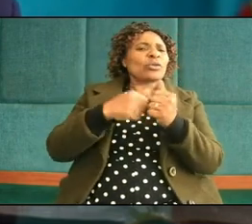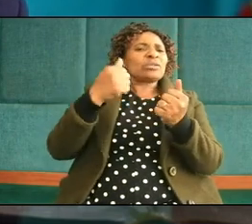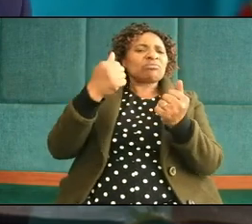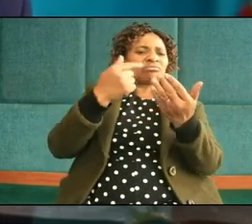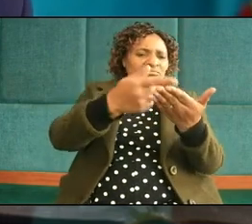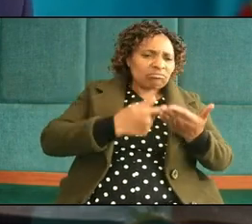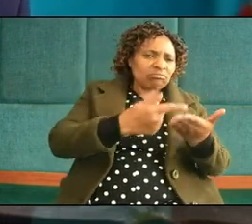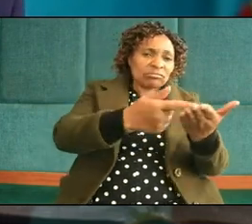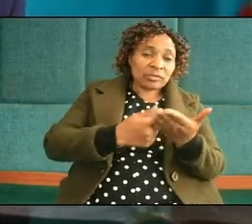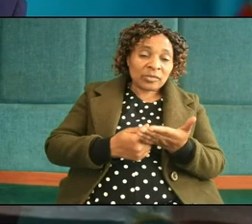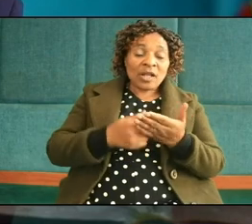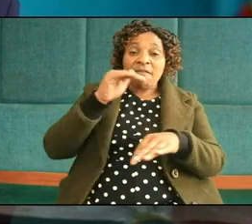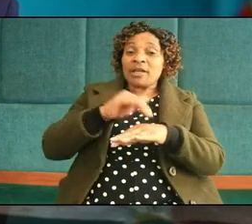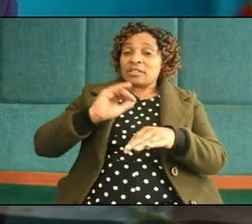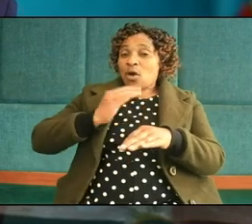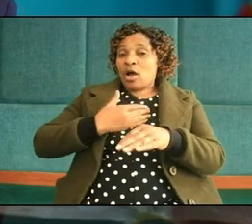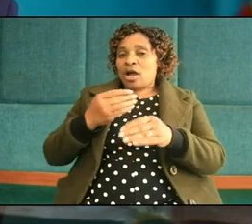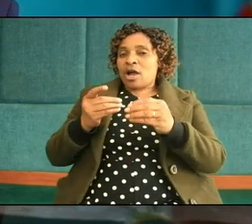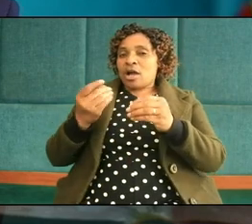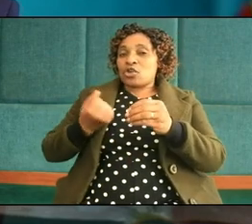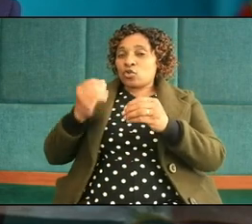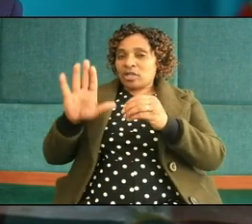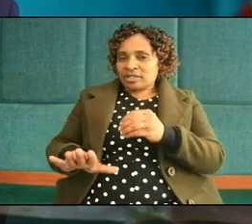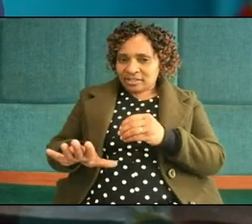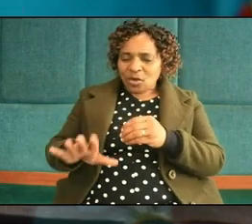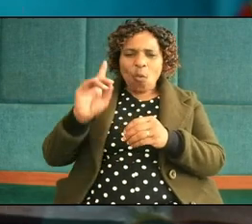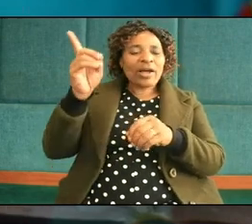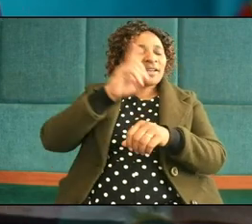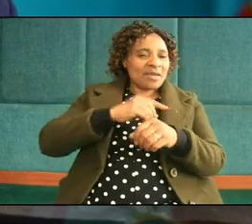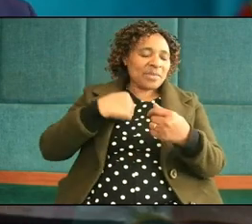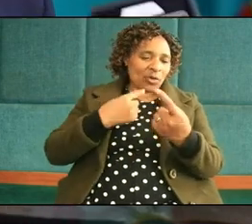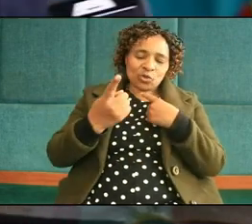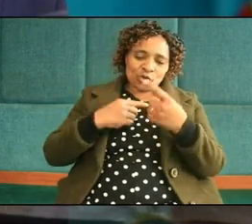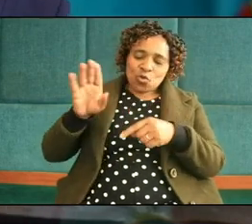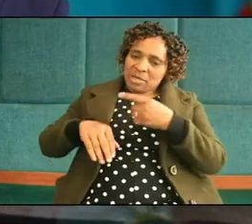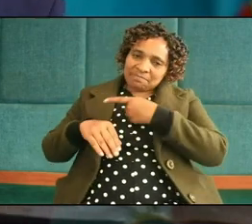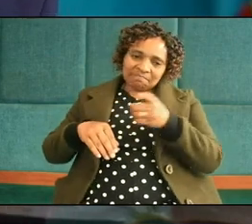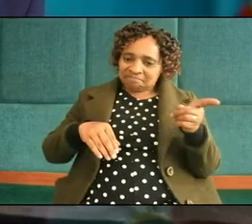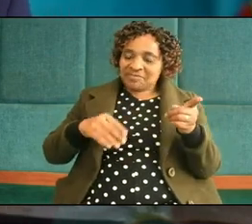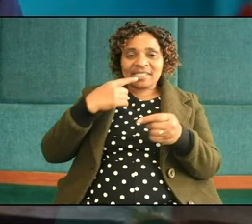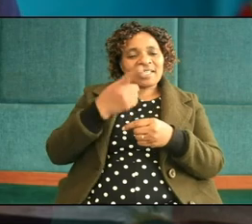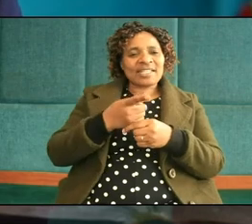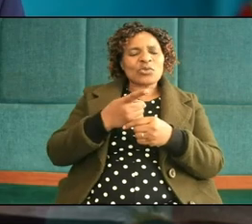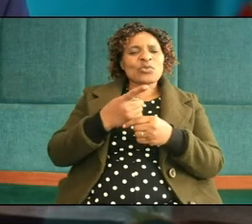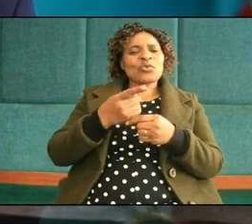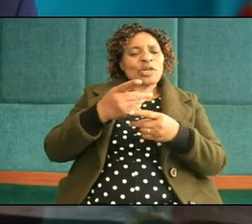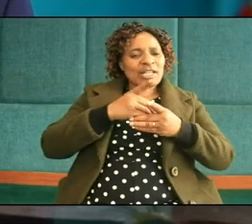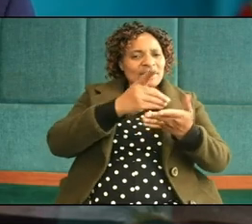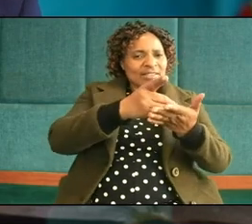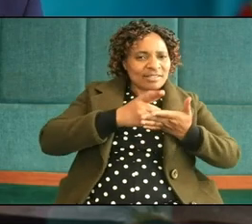affecting our daughters one day I was talking to women and I told them we are going to discuss